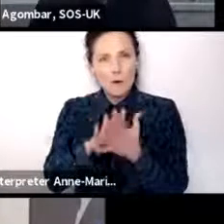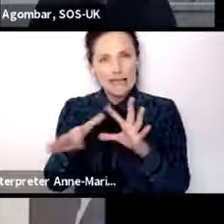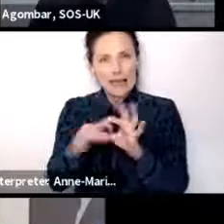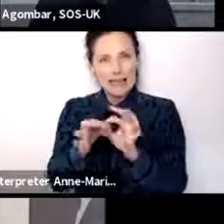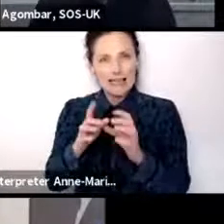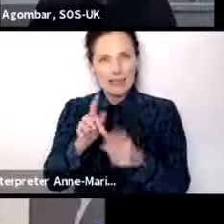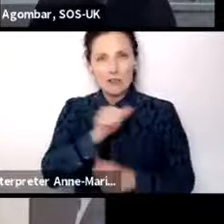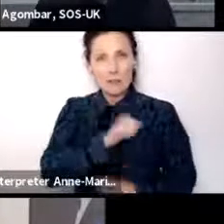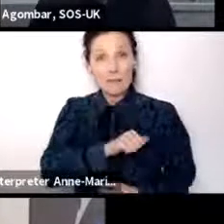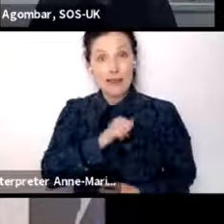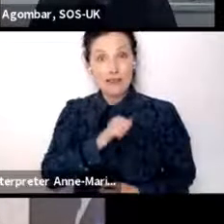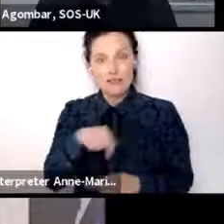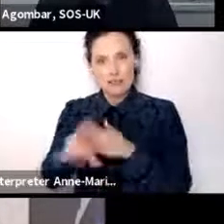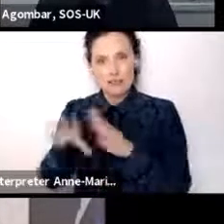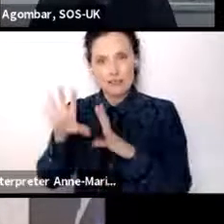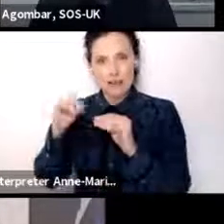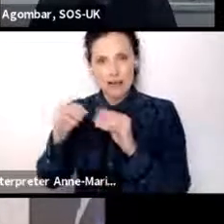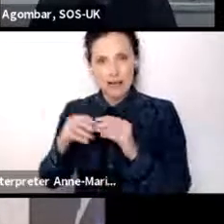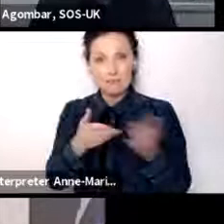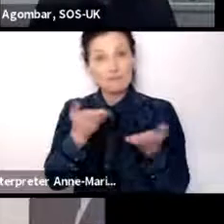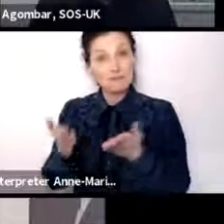Thanks, Donna and Susan